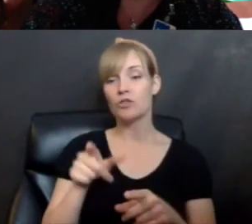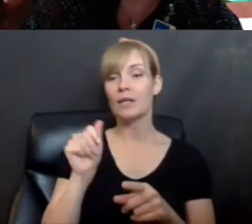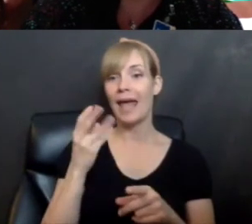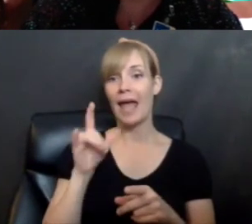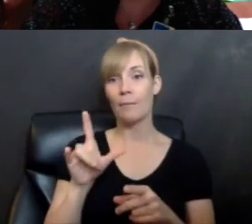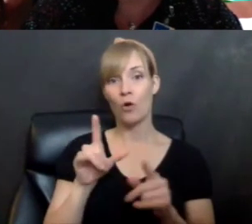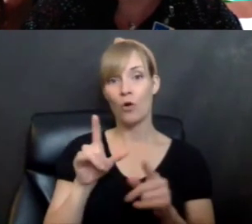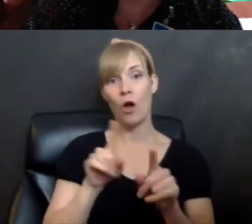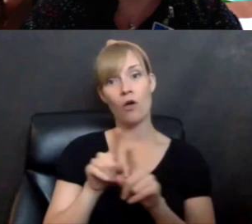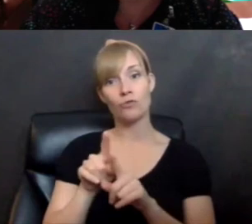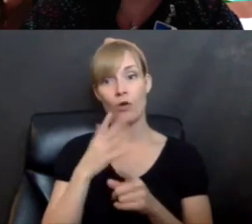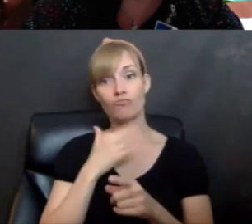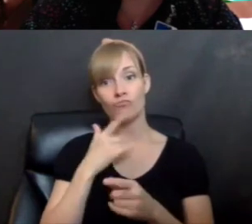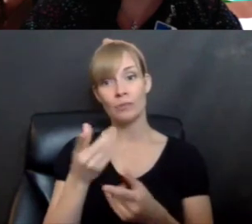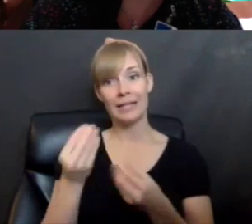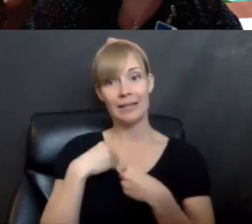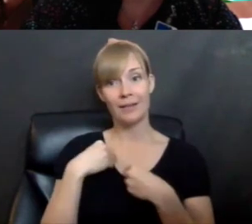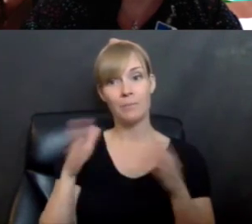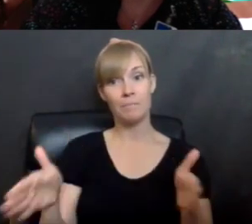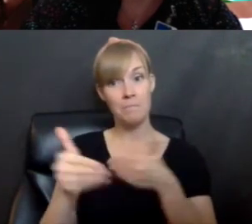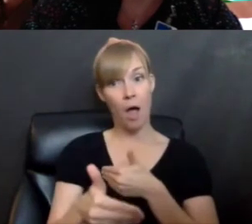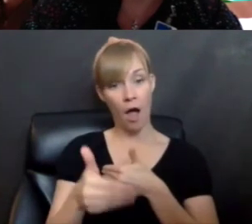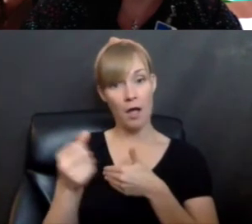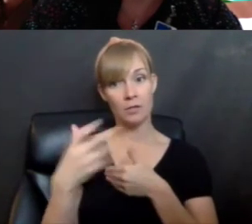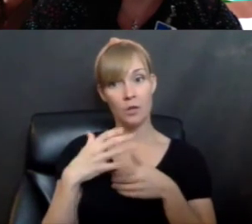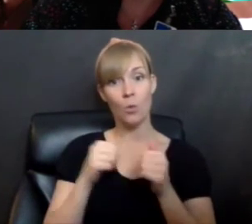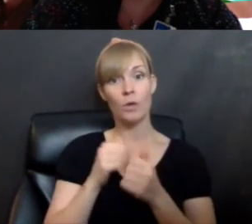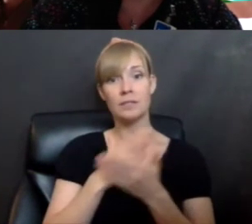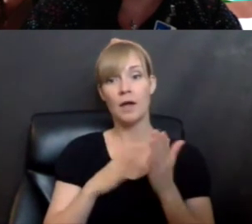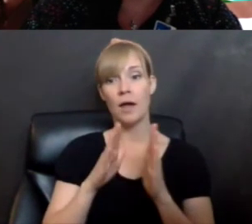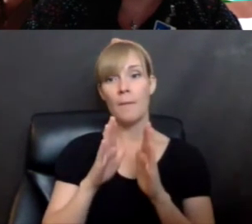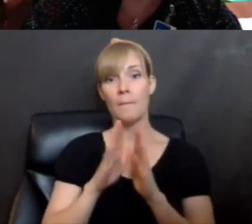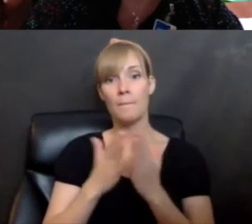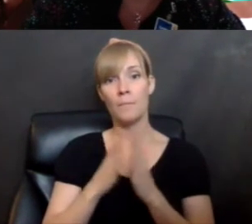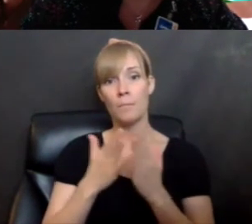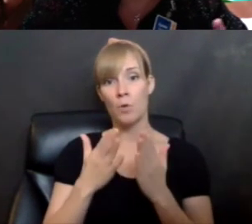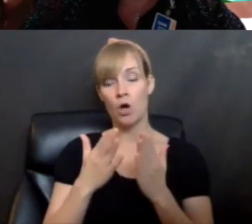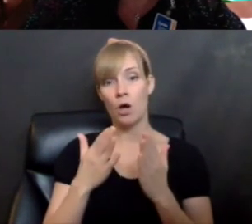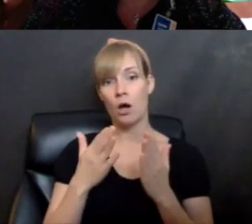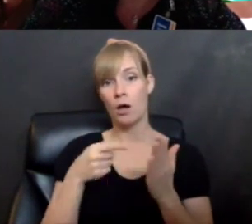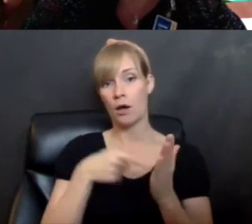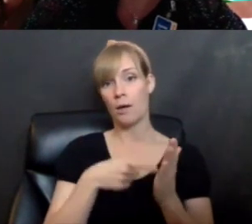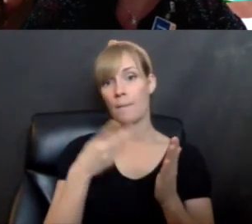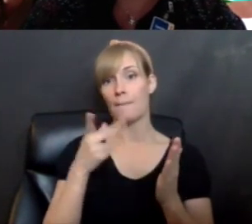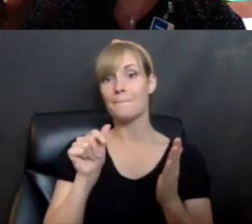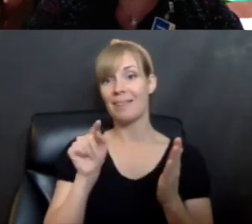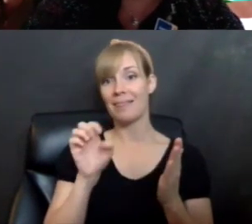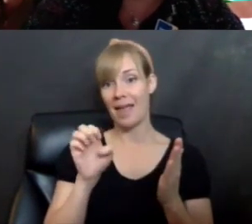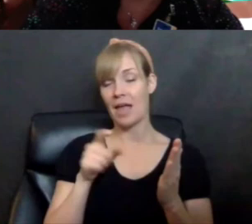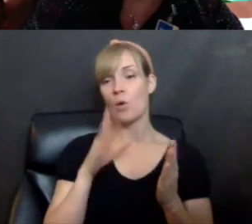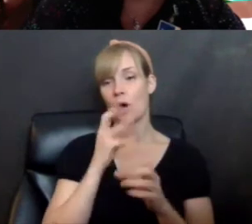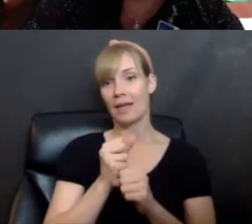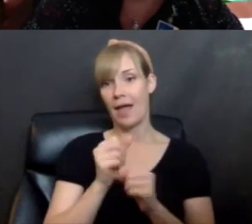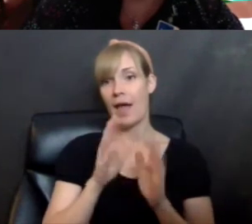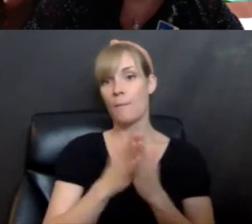sent me a care package with some book plates. So if you want a book, you get a book plate to put in with April's